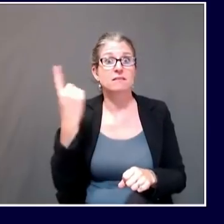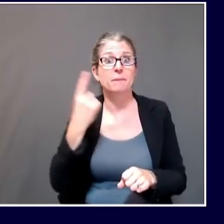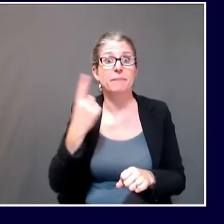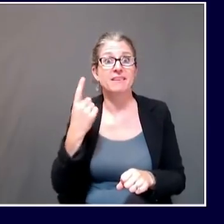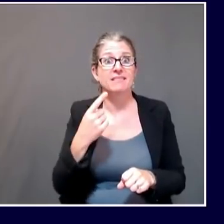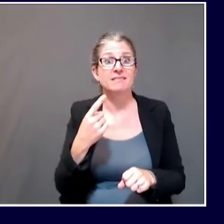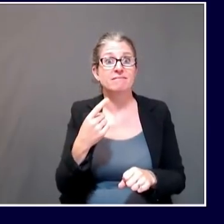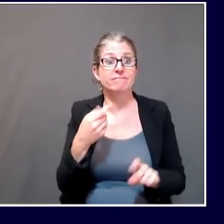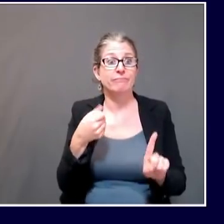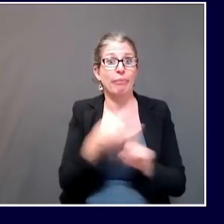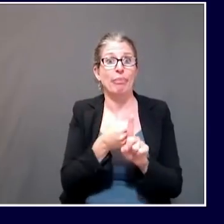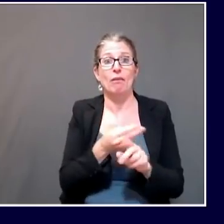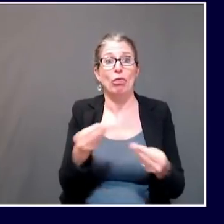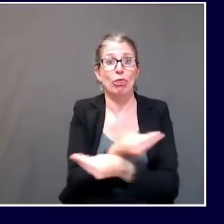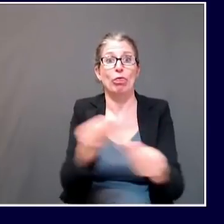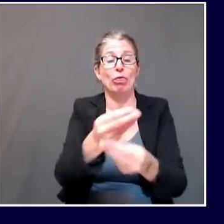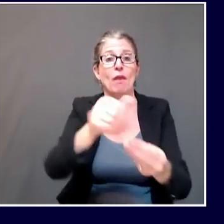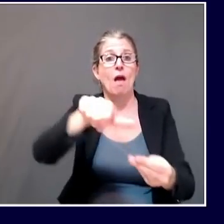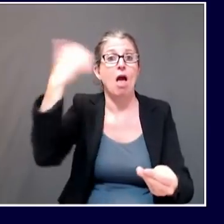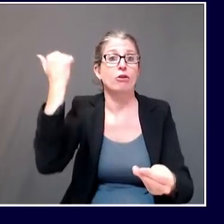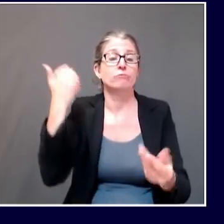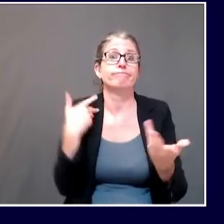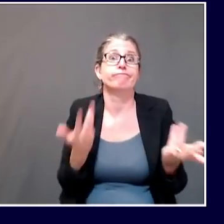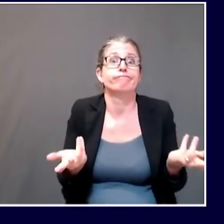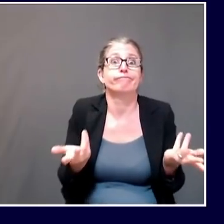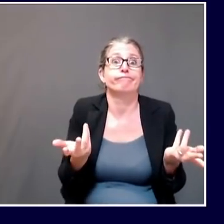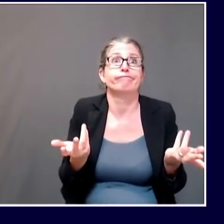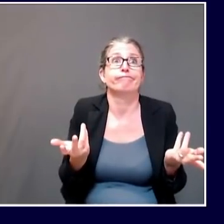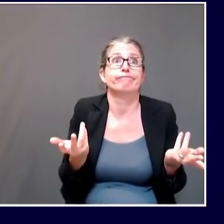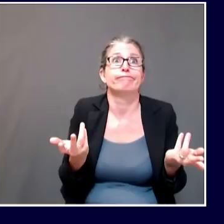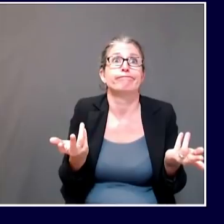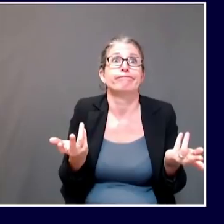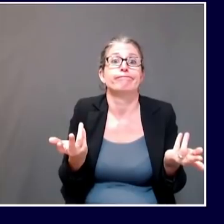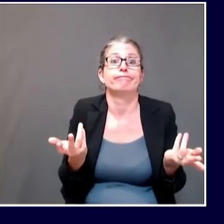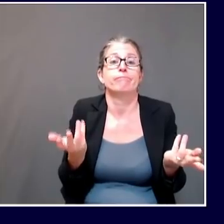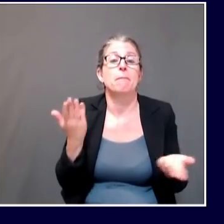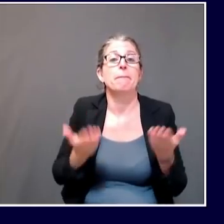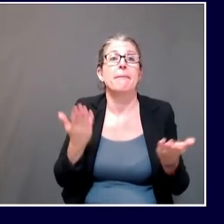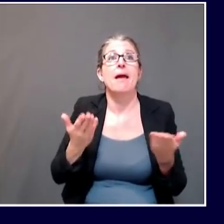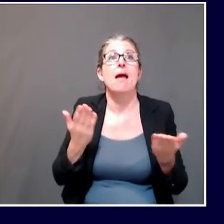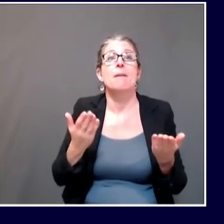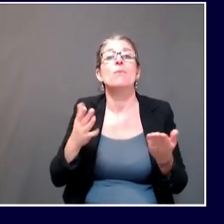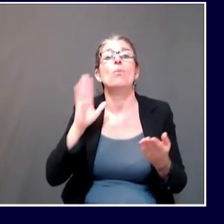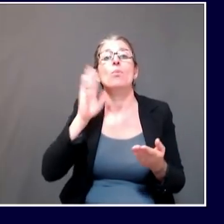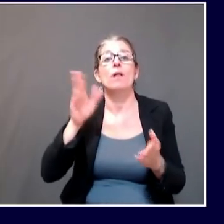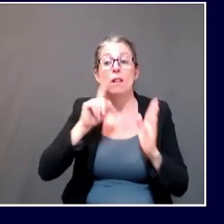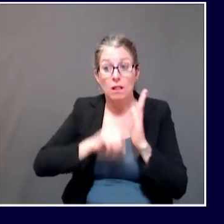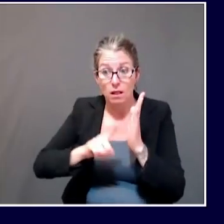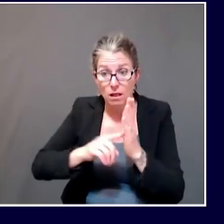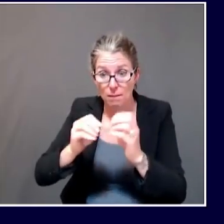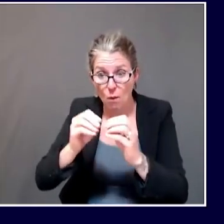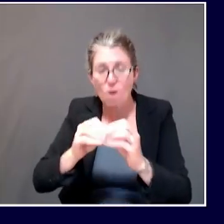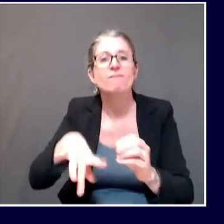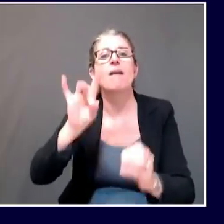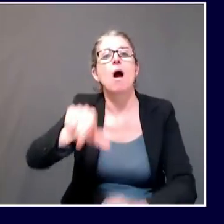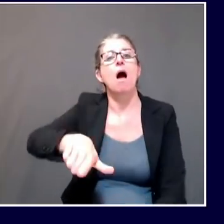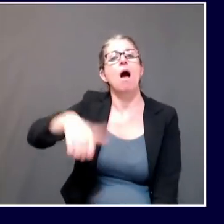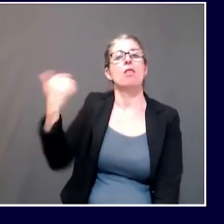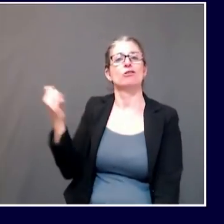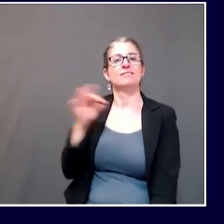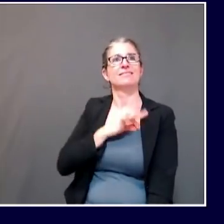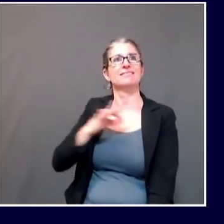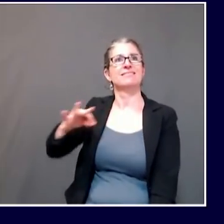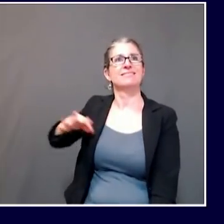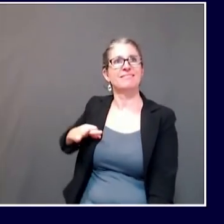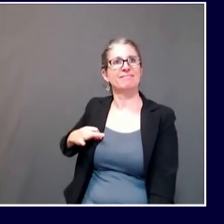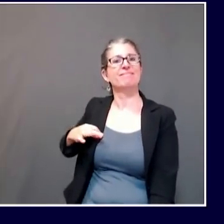that around the same time, another staff member was also feeling sick, who had been at a completely different event. So I don't want to foreclose